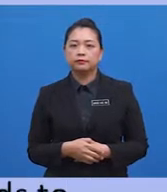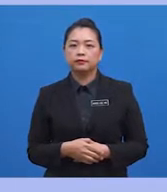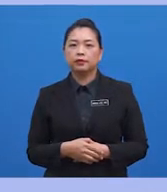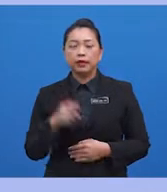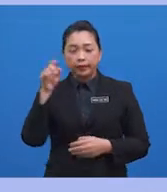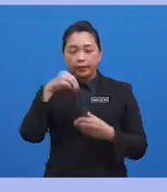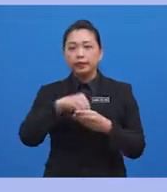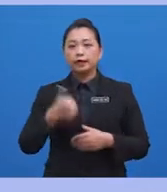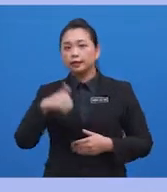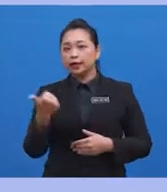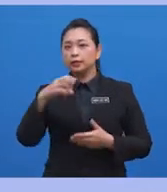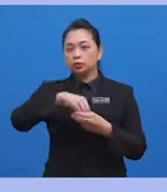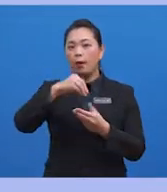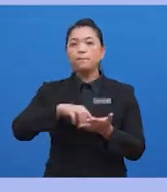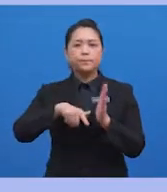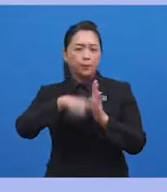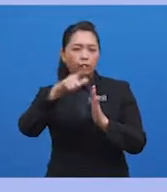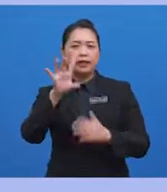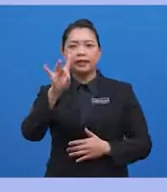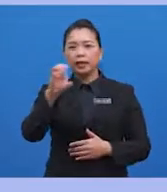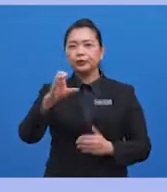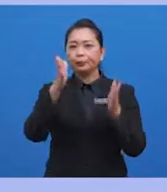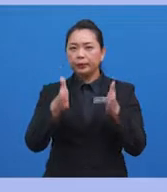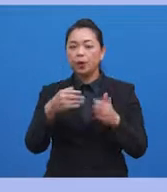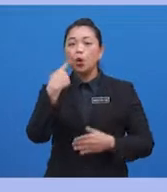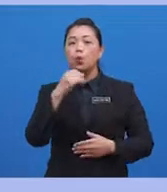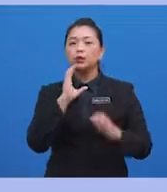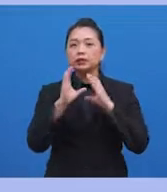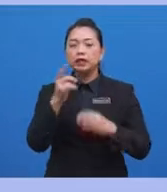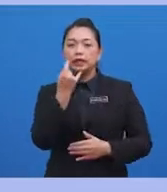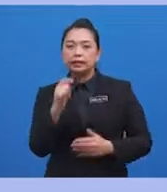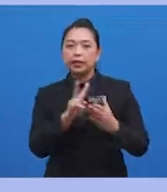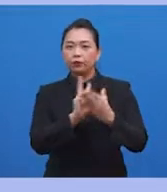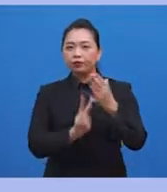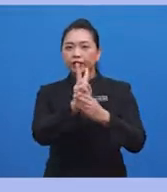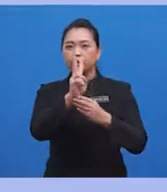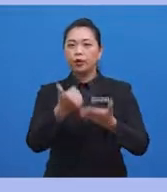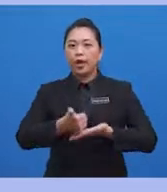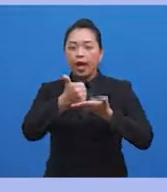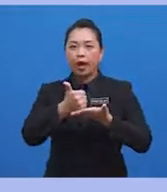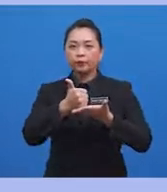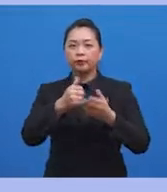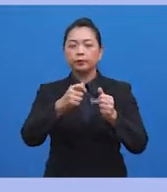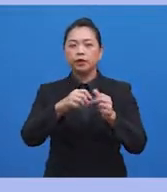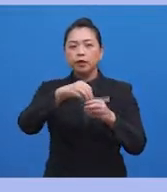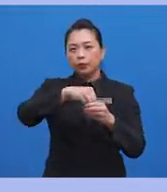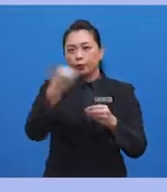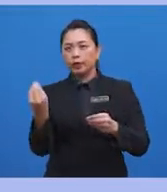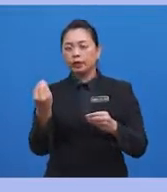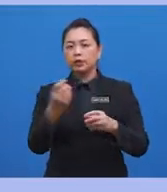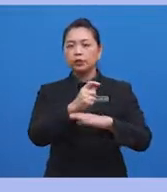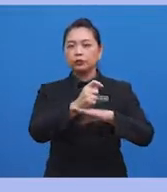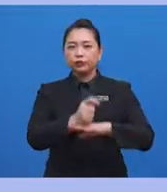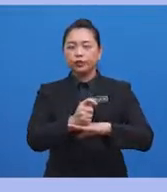In another study of more than 800 people who said they vaped to help them quit traditional cigarette